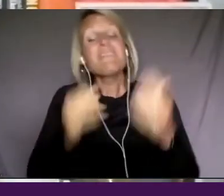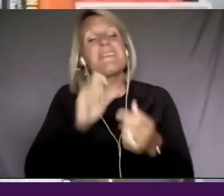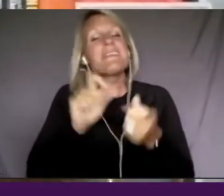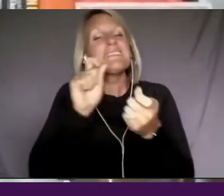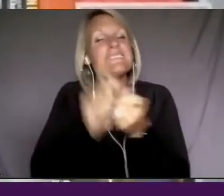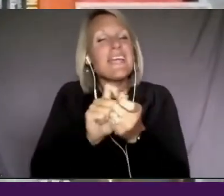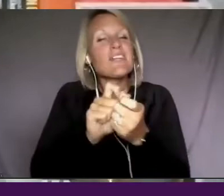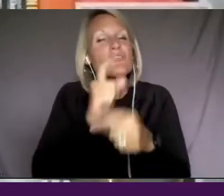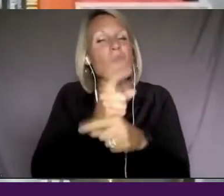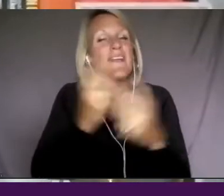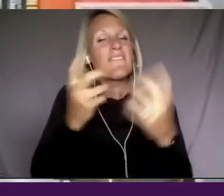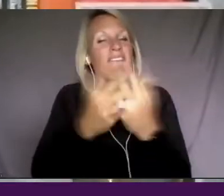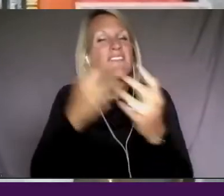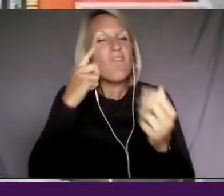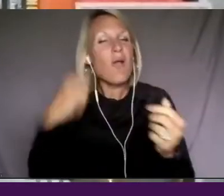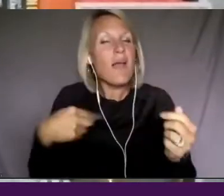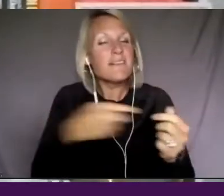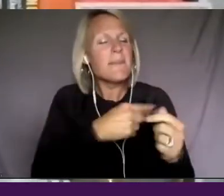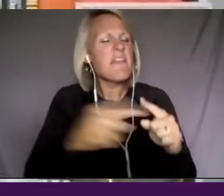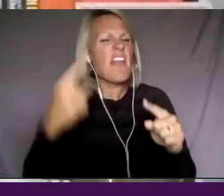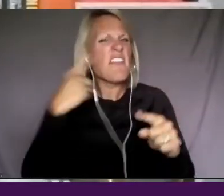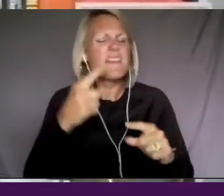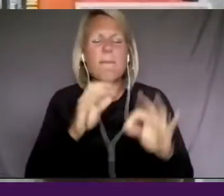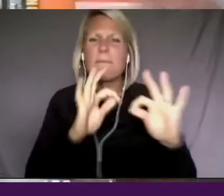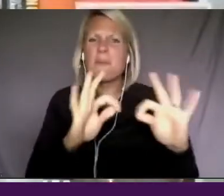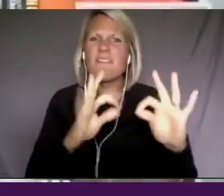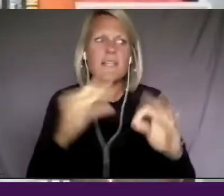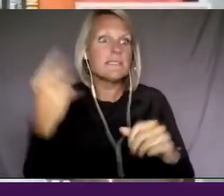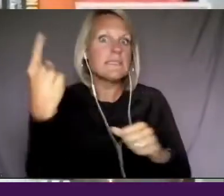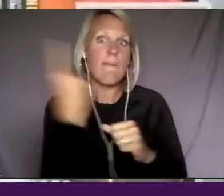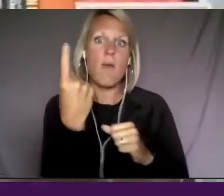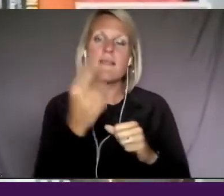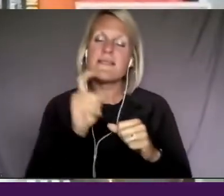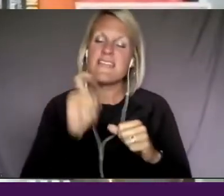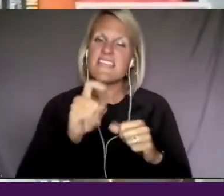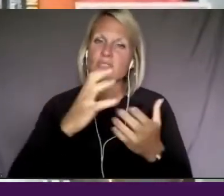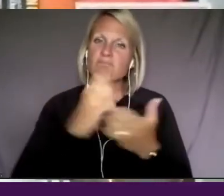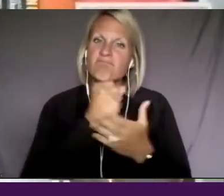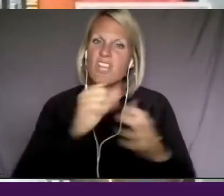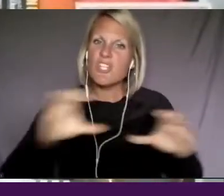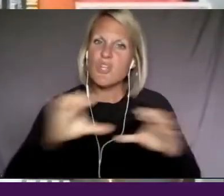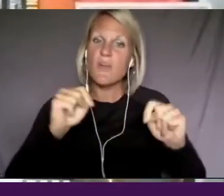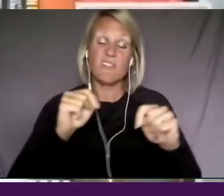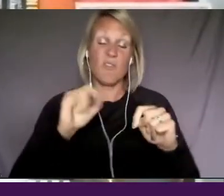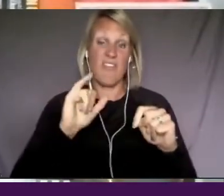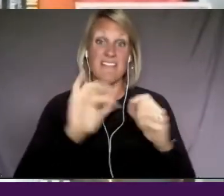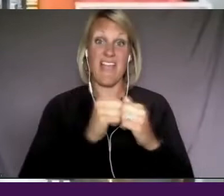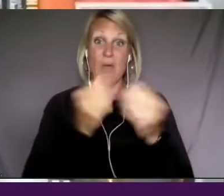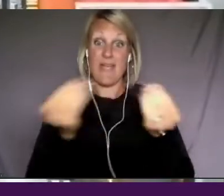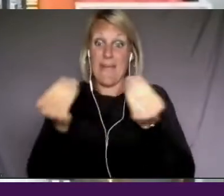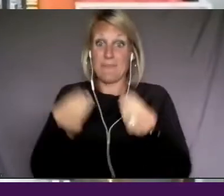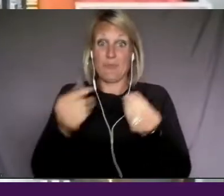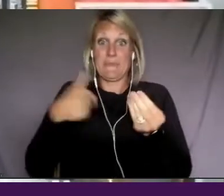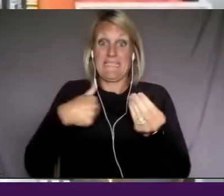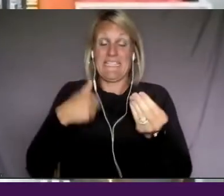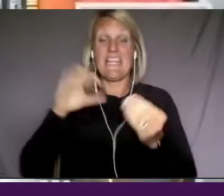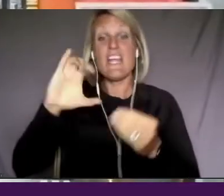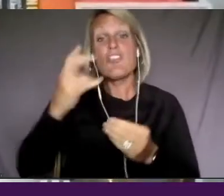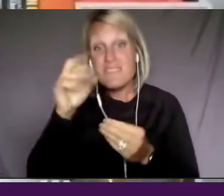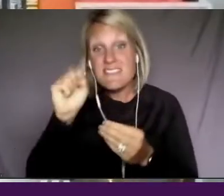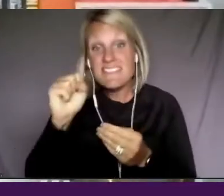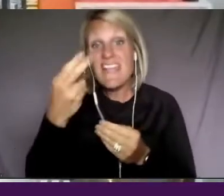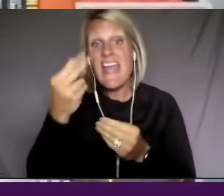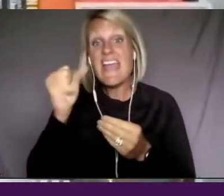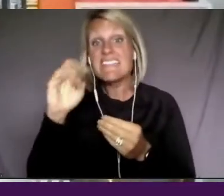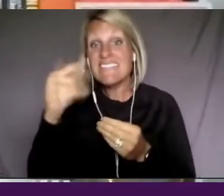fit for us, but I think it's brilliant. And I think someone needs to do it. And so that's how it came to me. Chris Hastings also knows